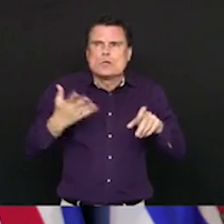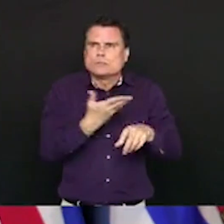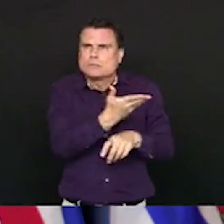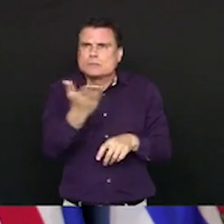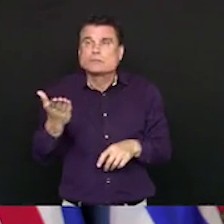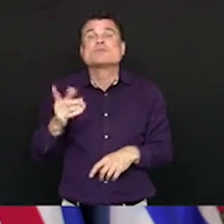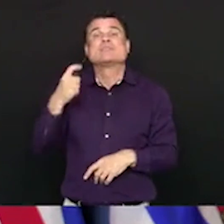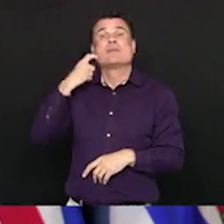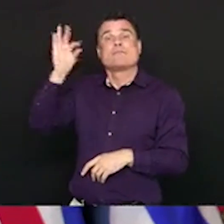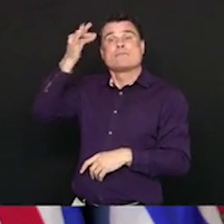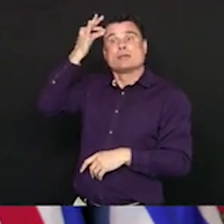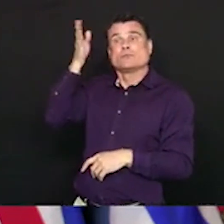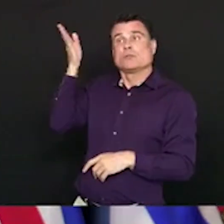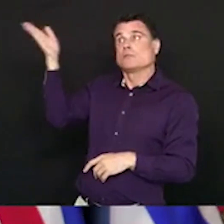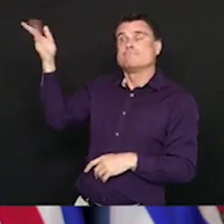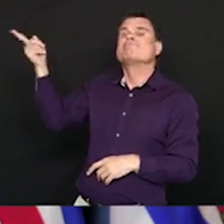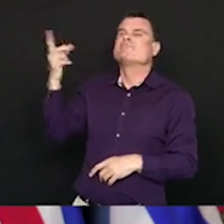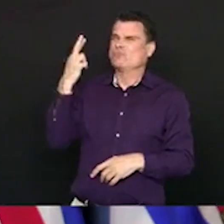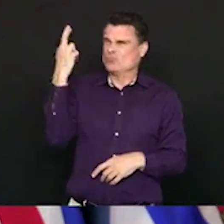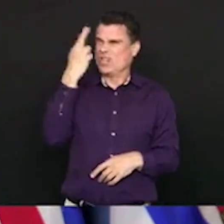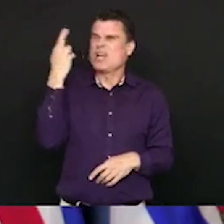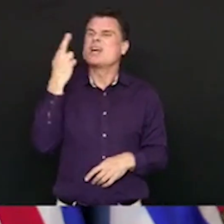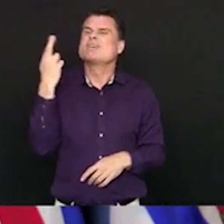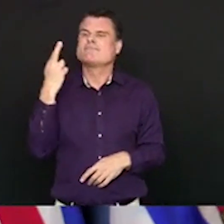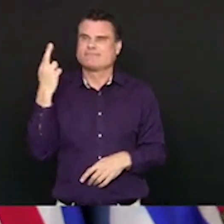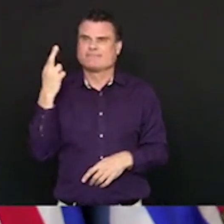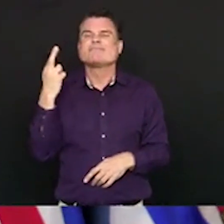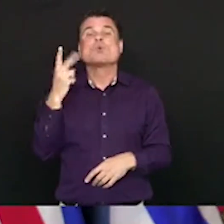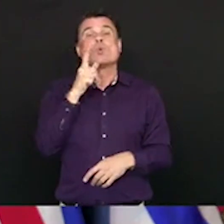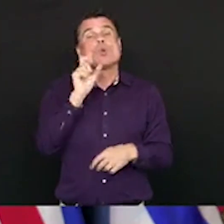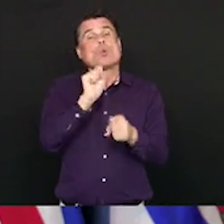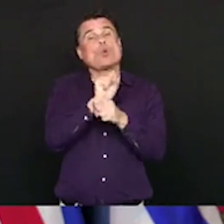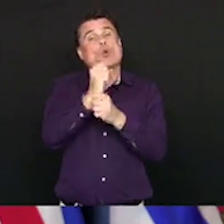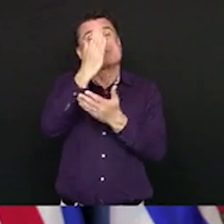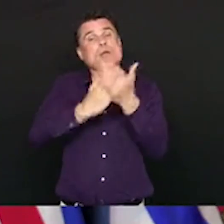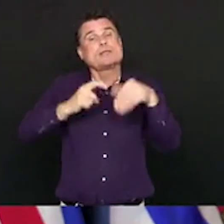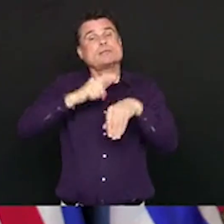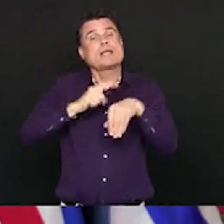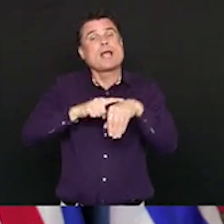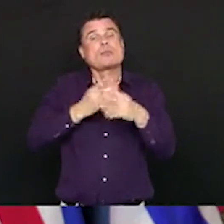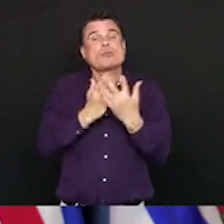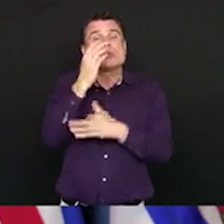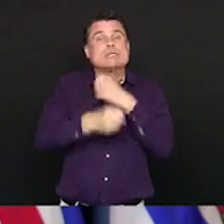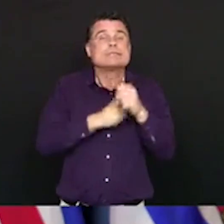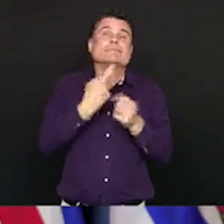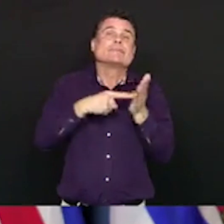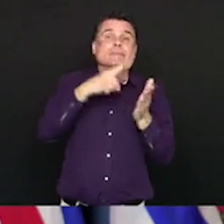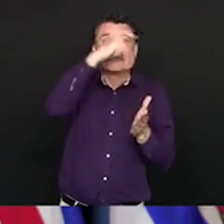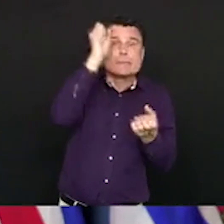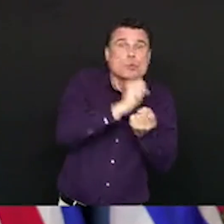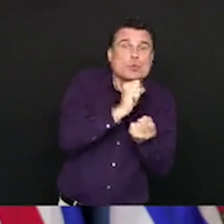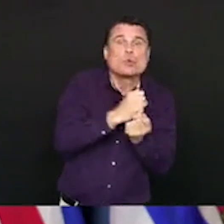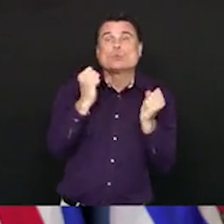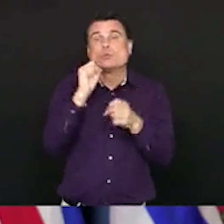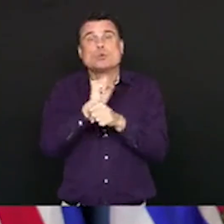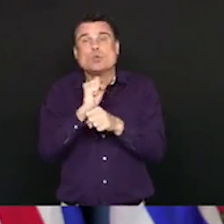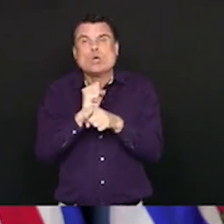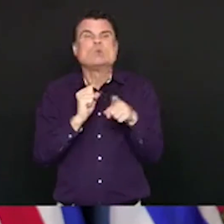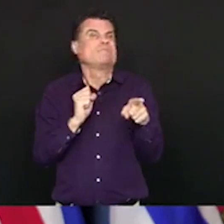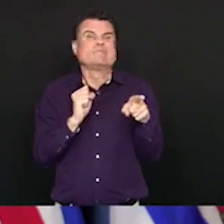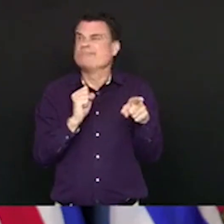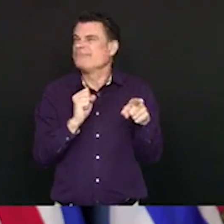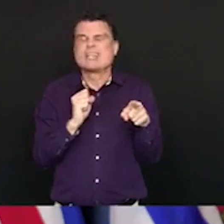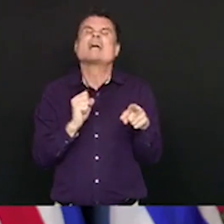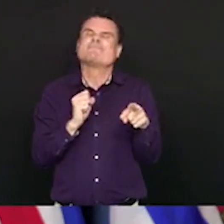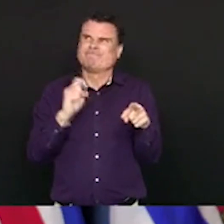keeping pace with the federal announcements is a major challenge for our finance people. As they bring forward, as the federal government brings forward programs,